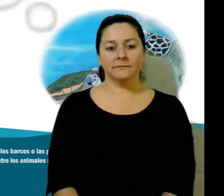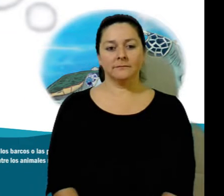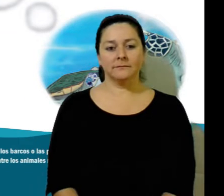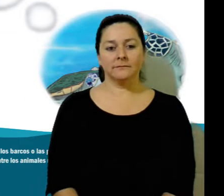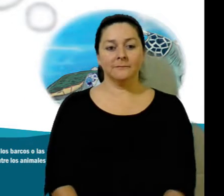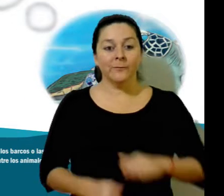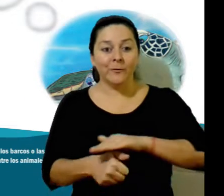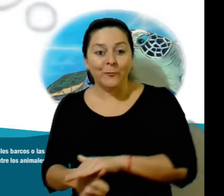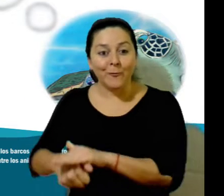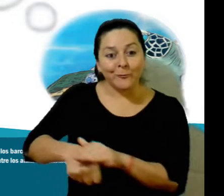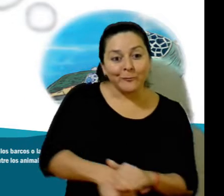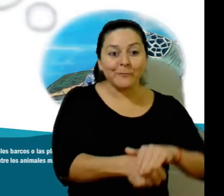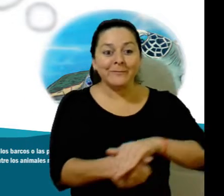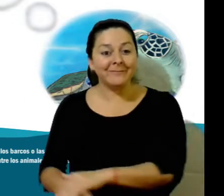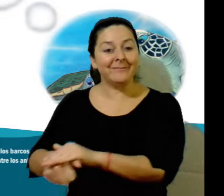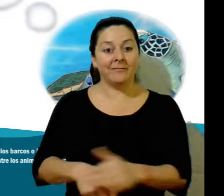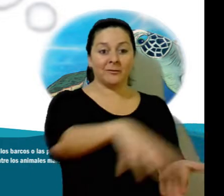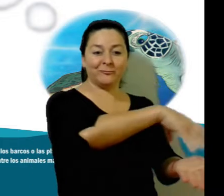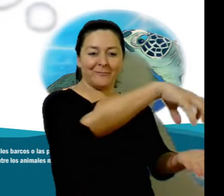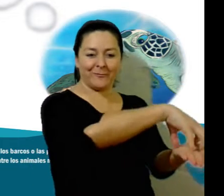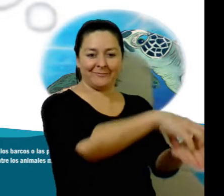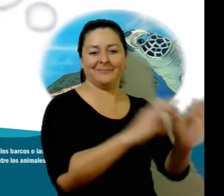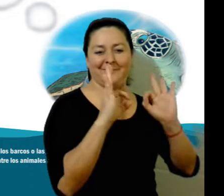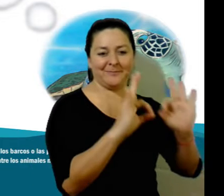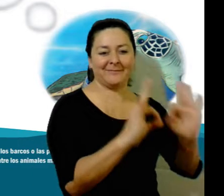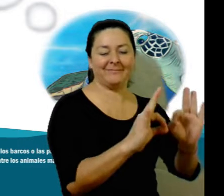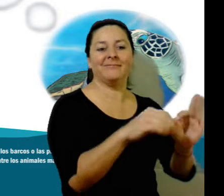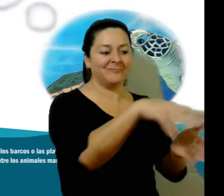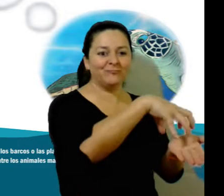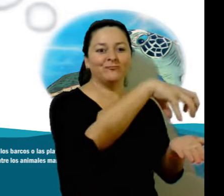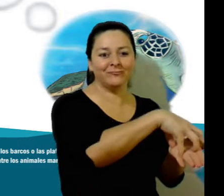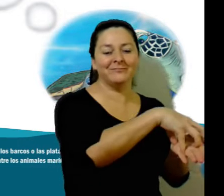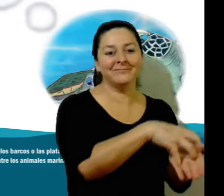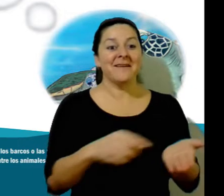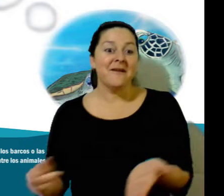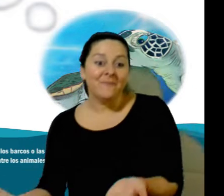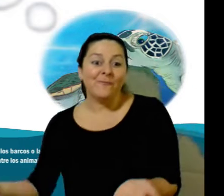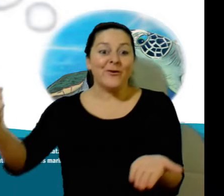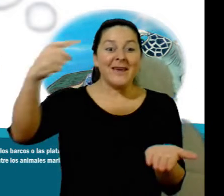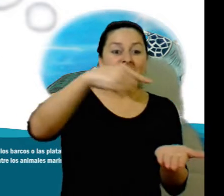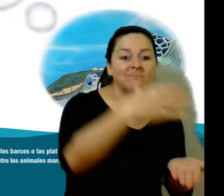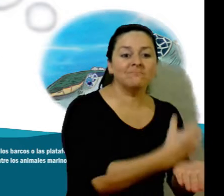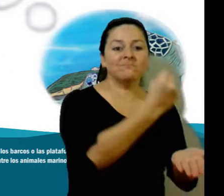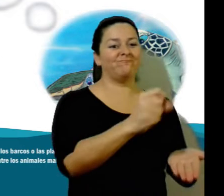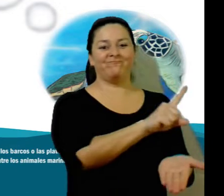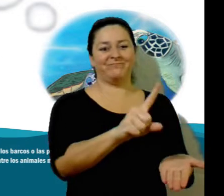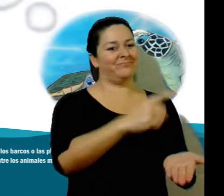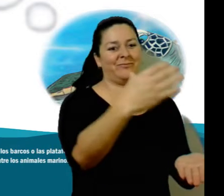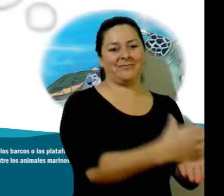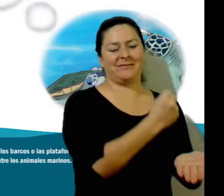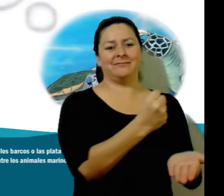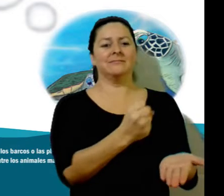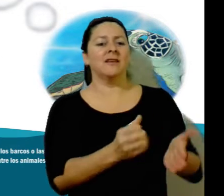The turtles that manage to return to their birthplace are special. Many don't make it. They die on their journey,